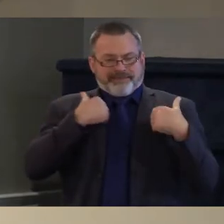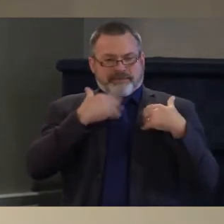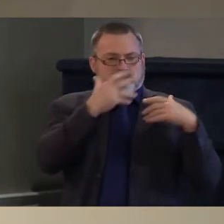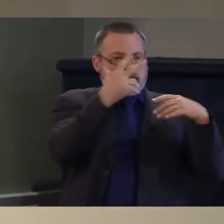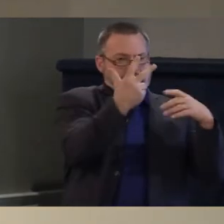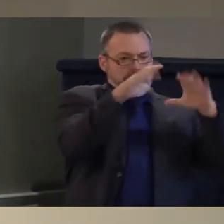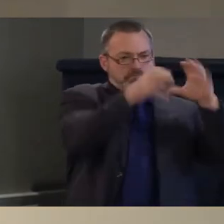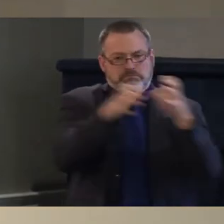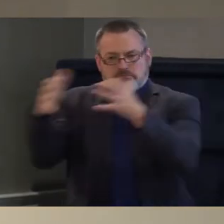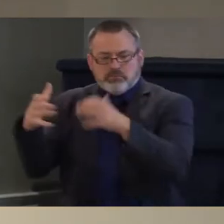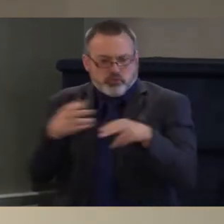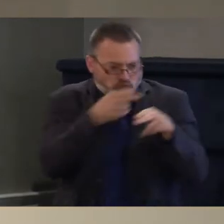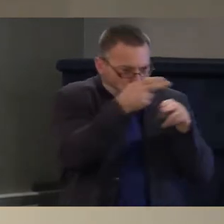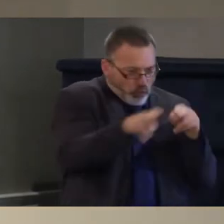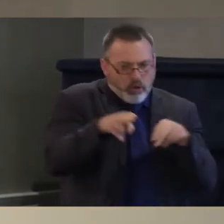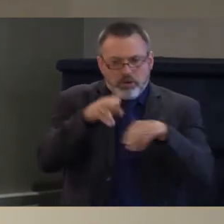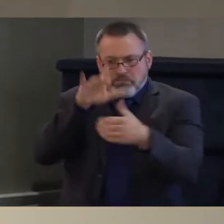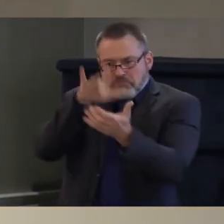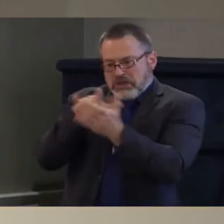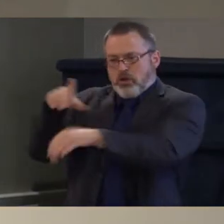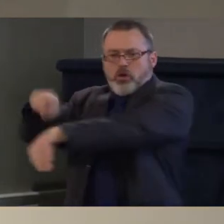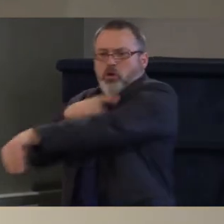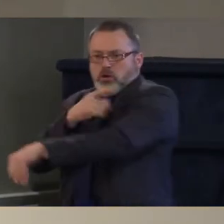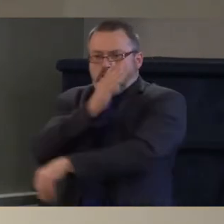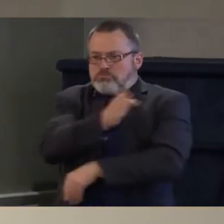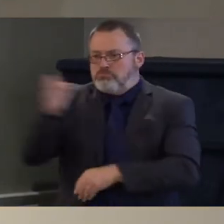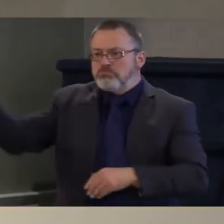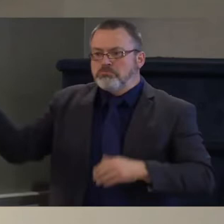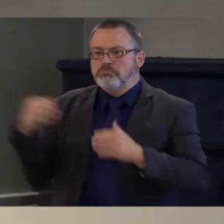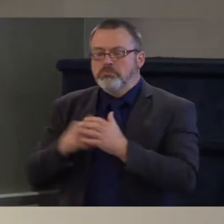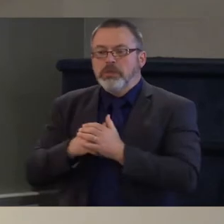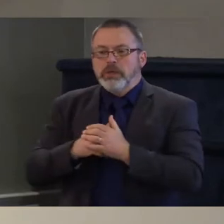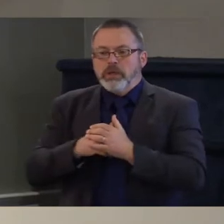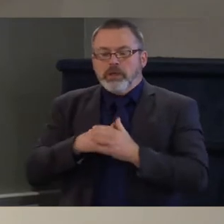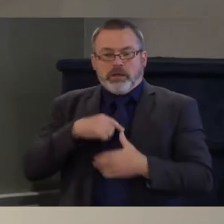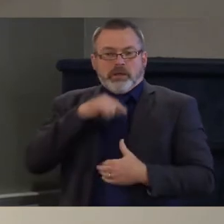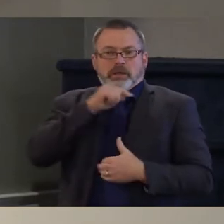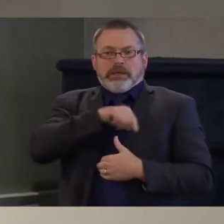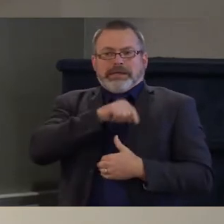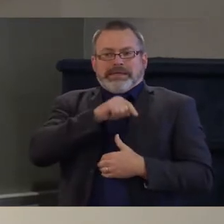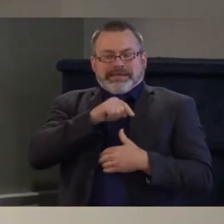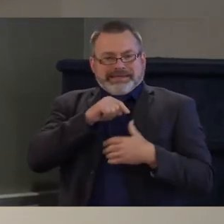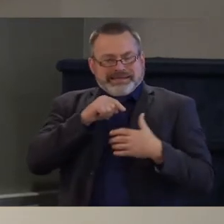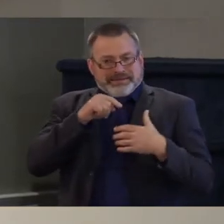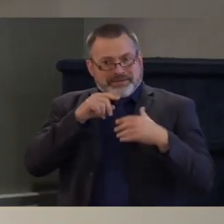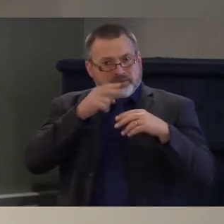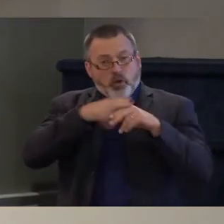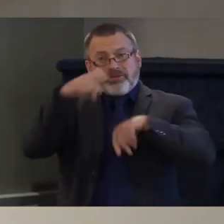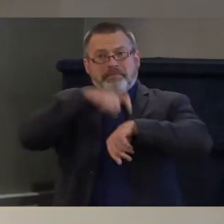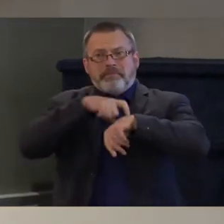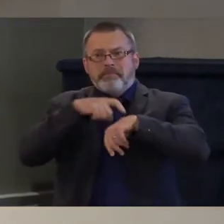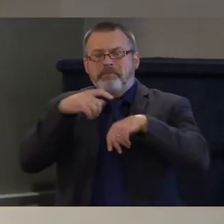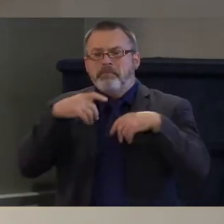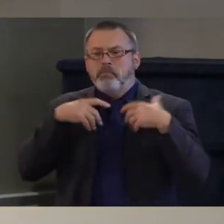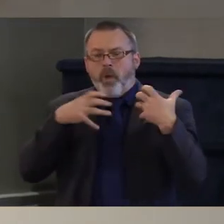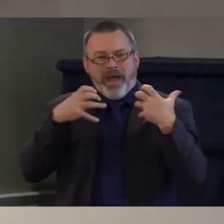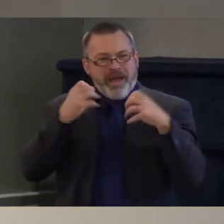term, if we want just anywhere for anyone who is working in this state to have a place to live,